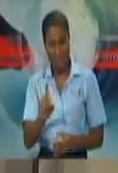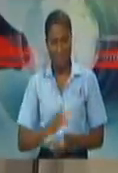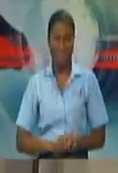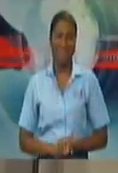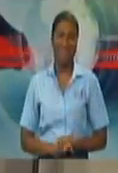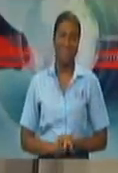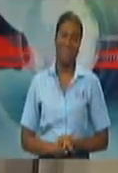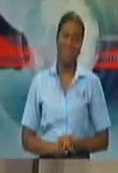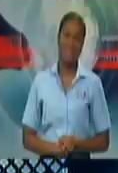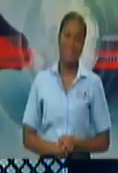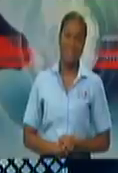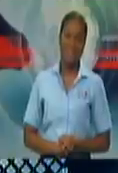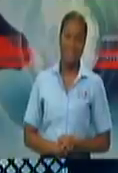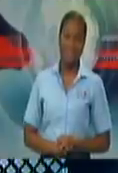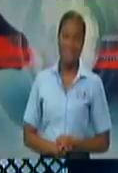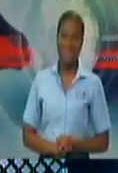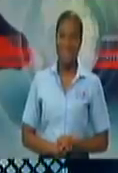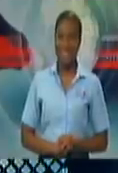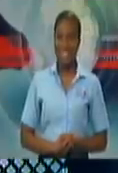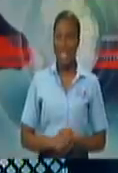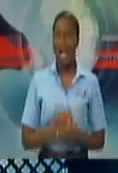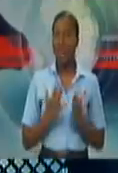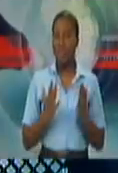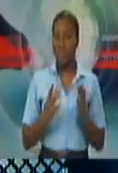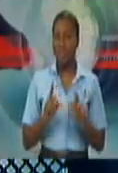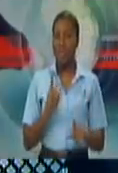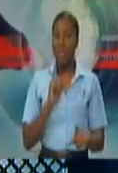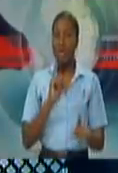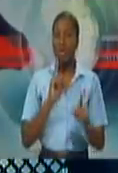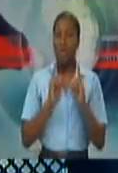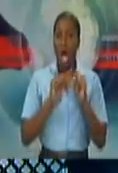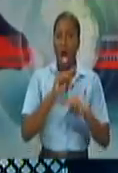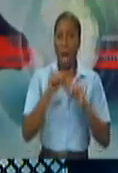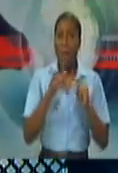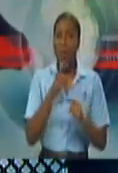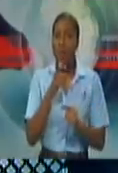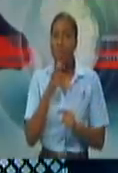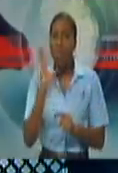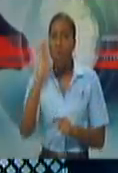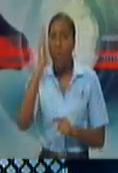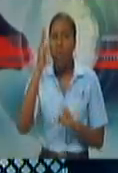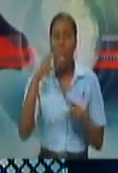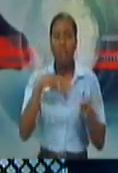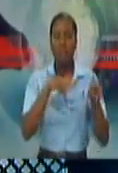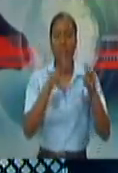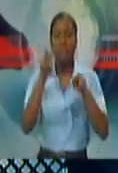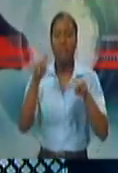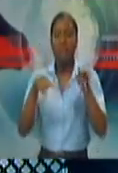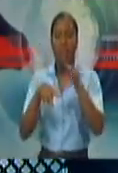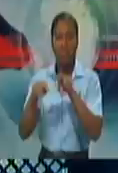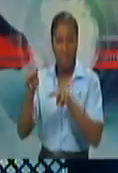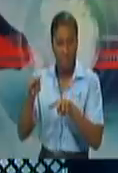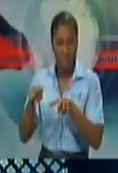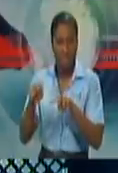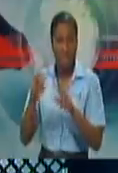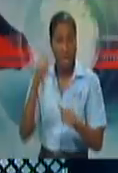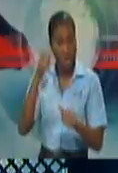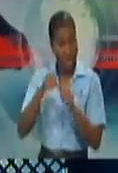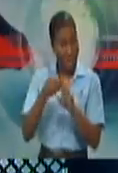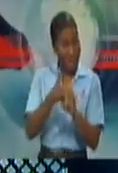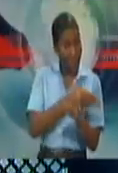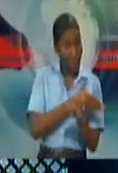Yes. So in terms of the monitoring, so they will be performing a monitoring and evaluation function. Minnesota would have spoken about the